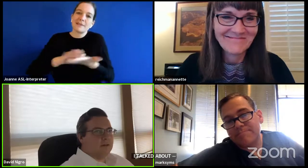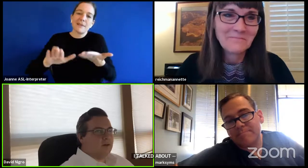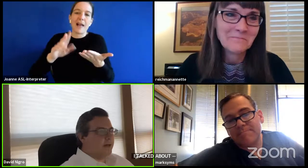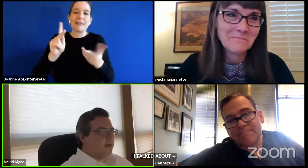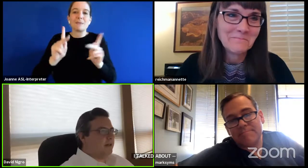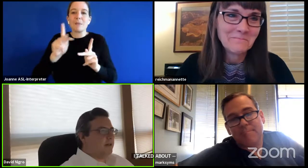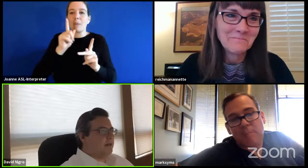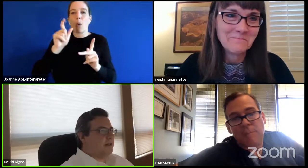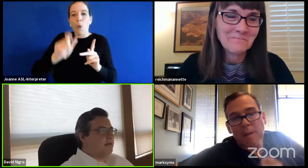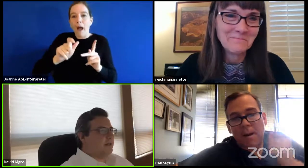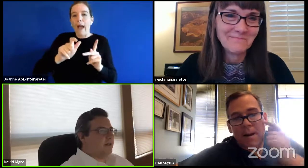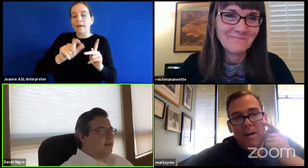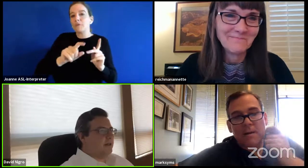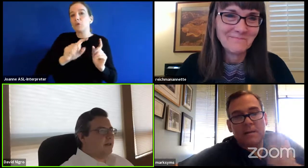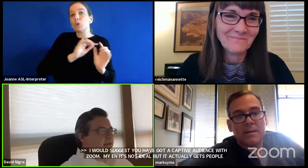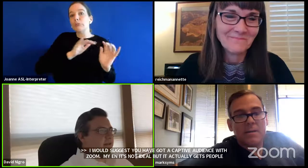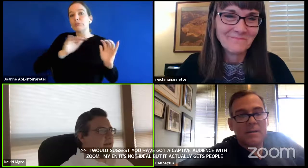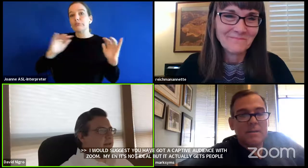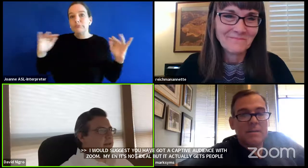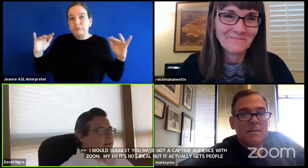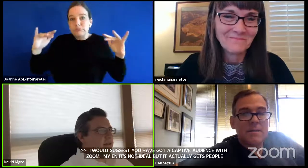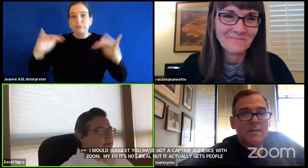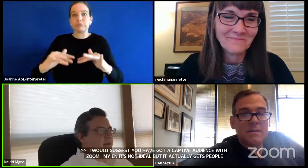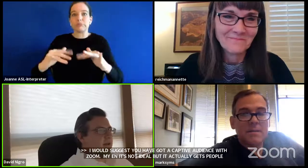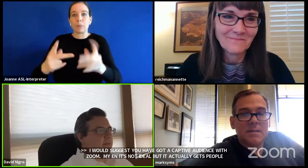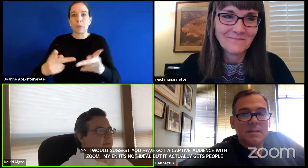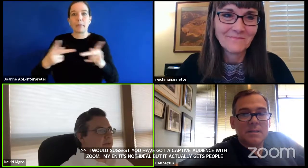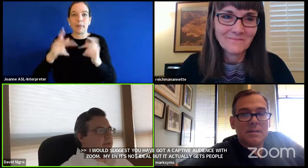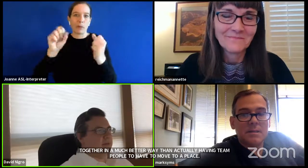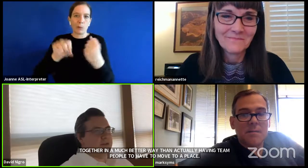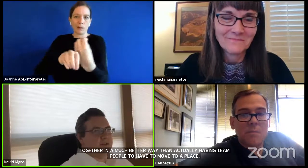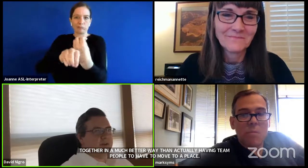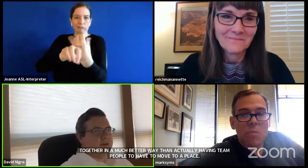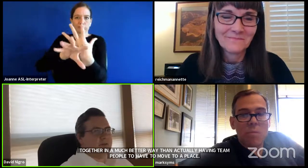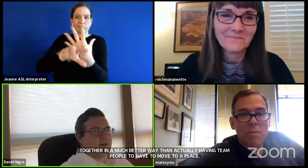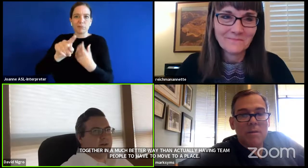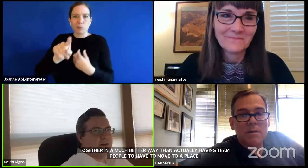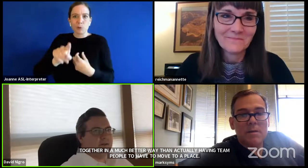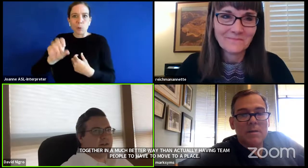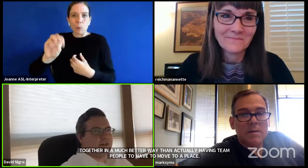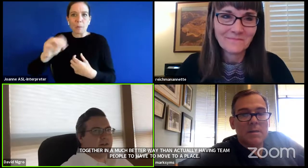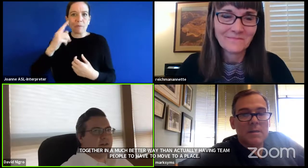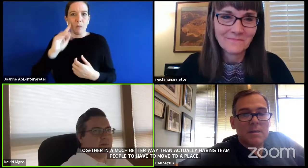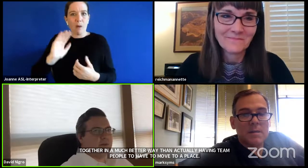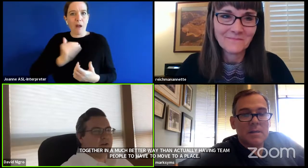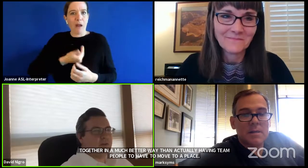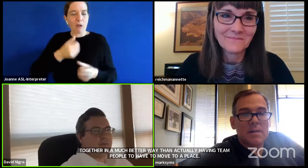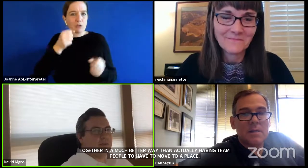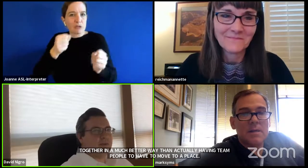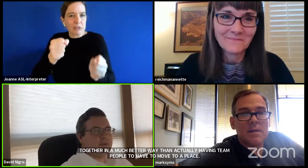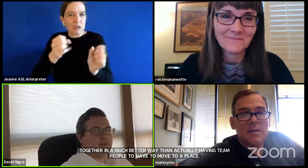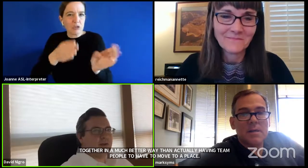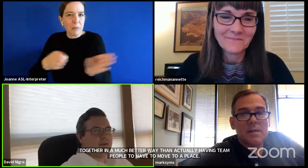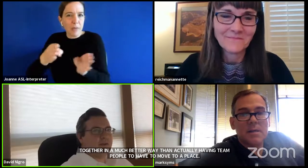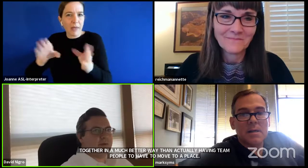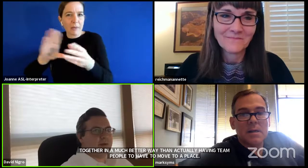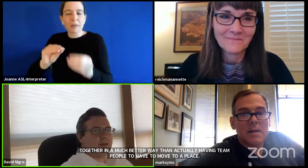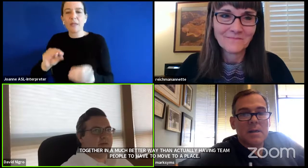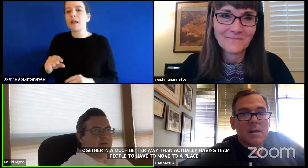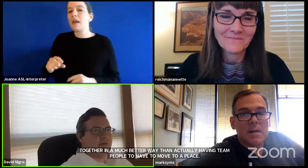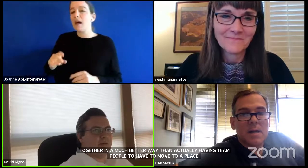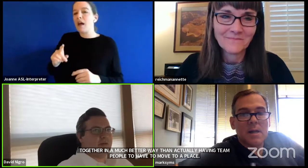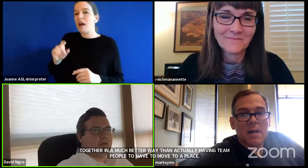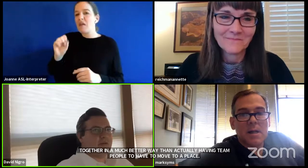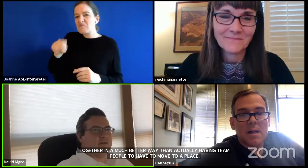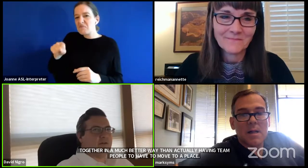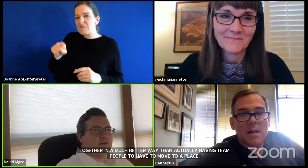right no i i agree and i i think that we could do it um again superintendent reichmann and have discussed an approach for uh superintendent reichmann i